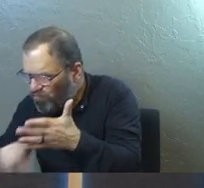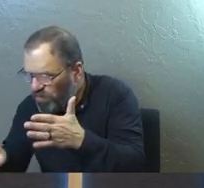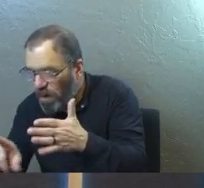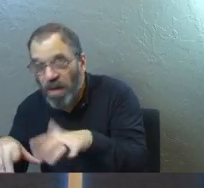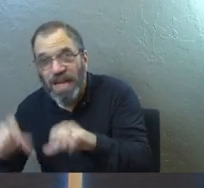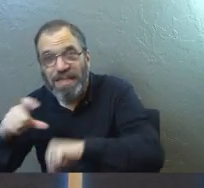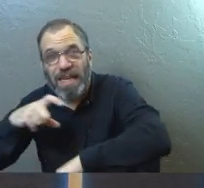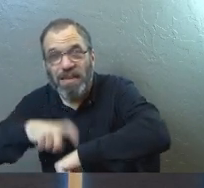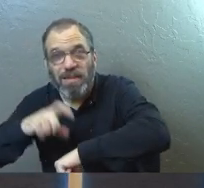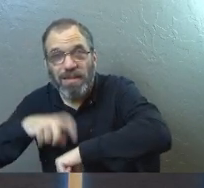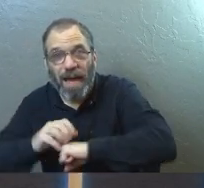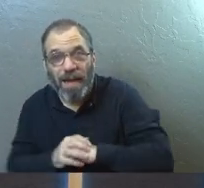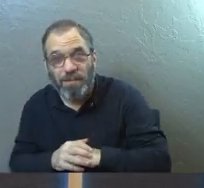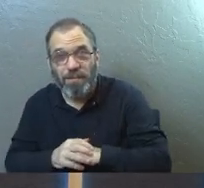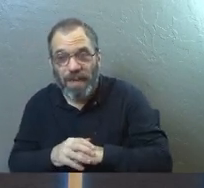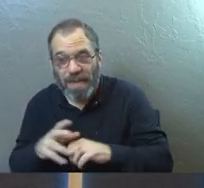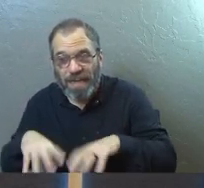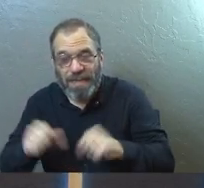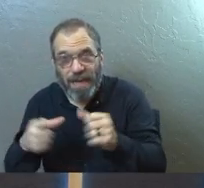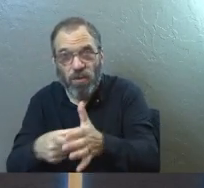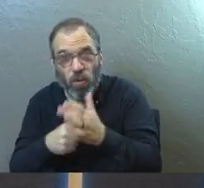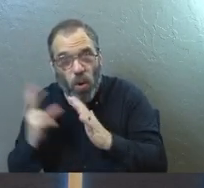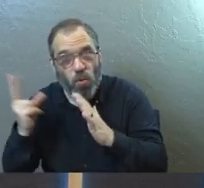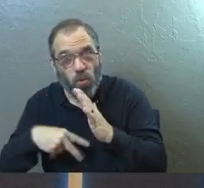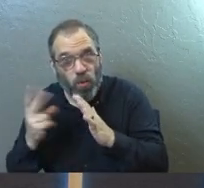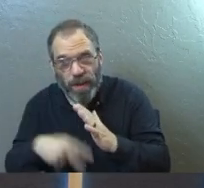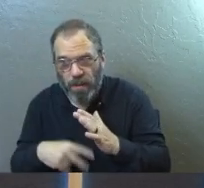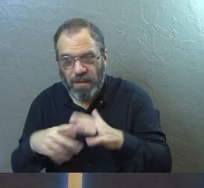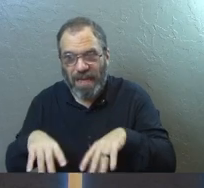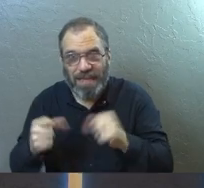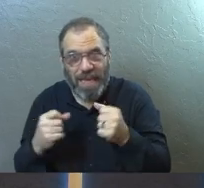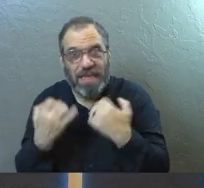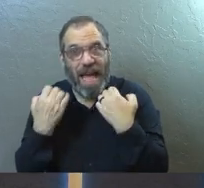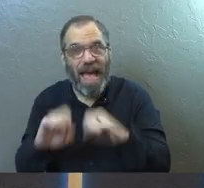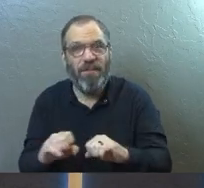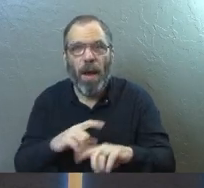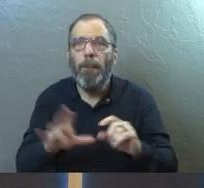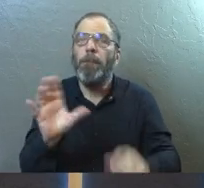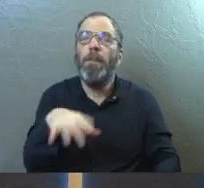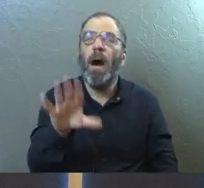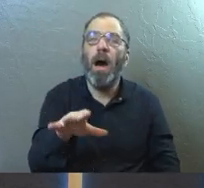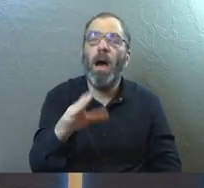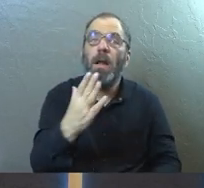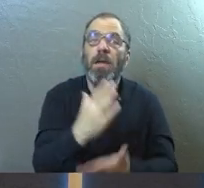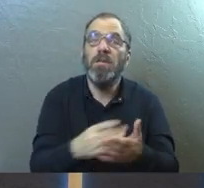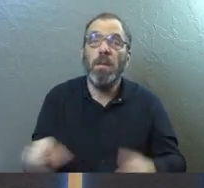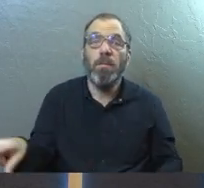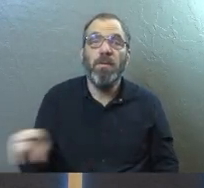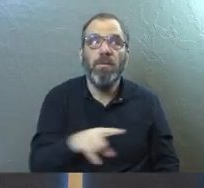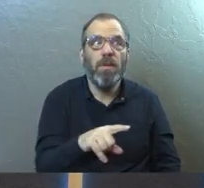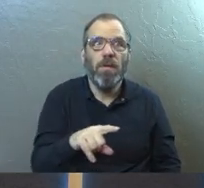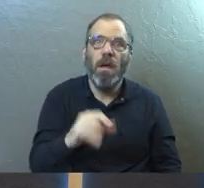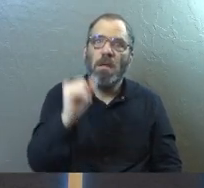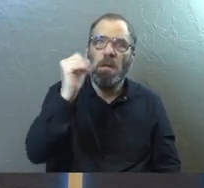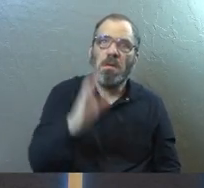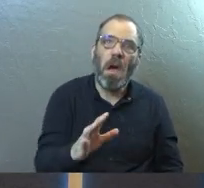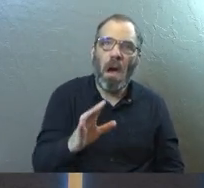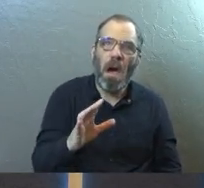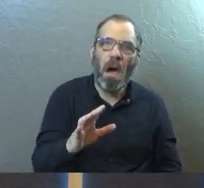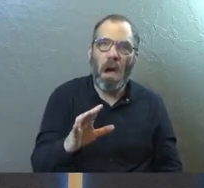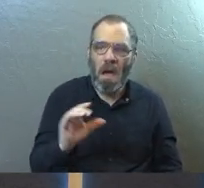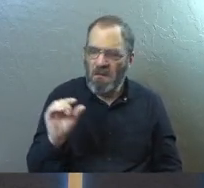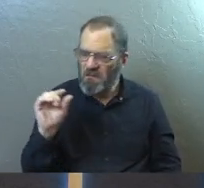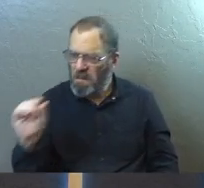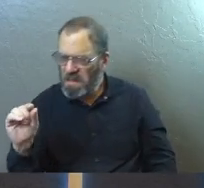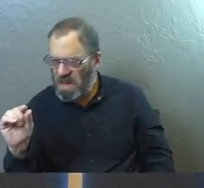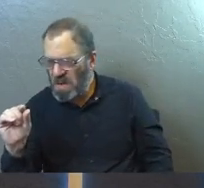That takes time. That takes reading. That takes effort. But I think for some of us in the room, that's the way God is going to take you